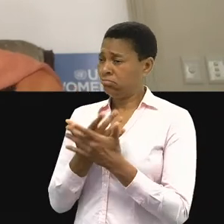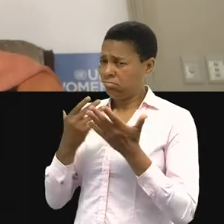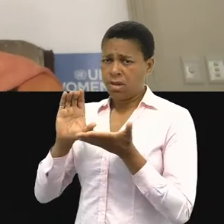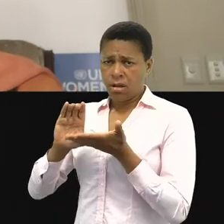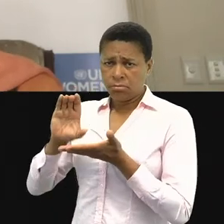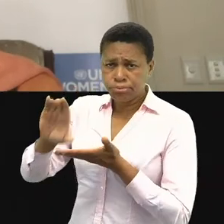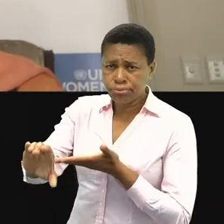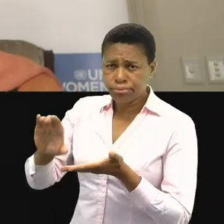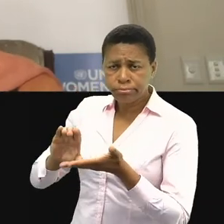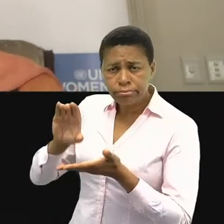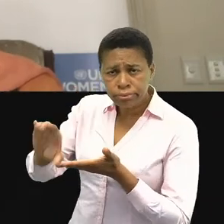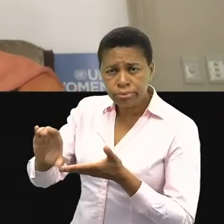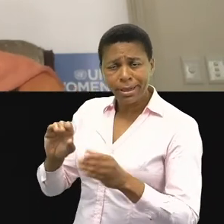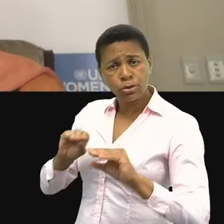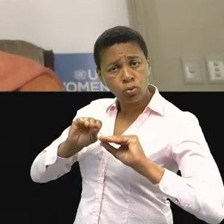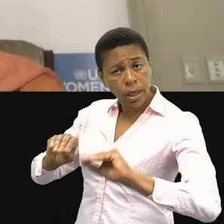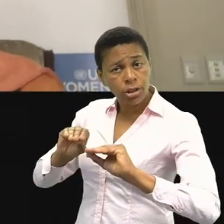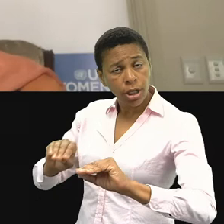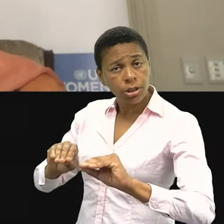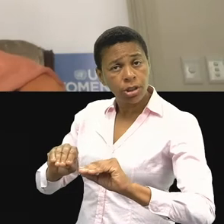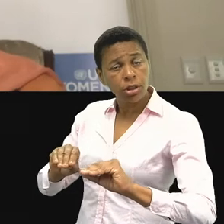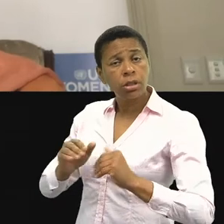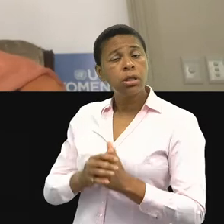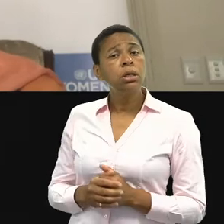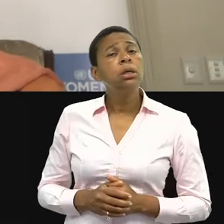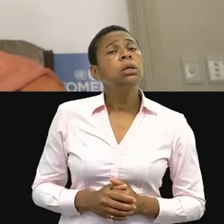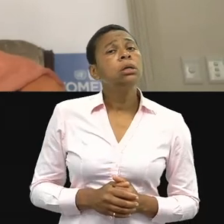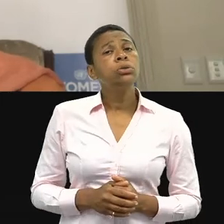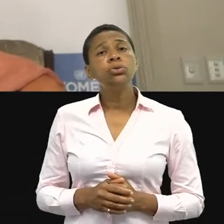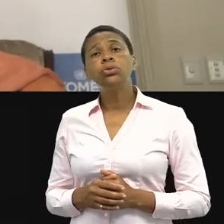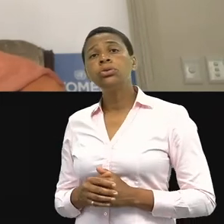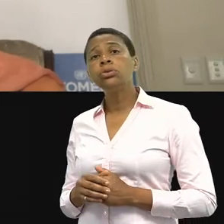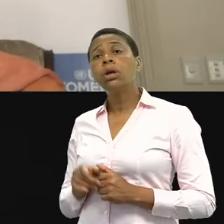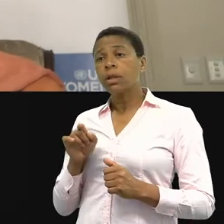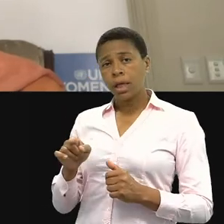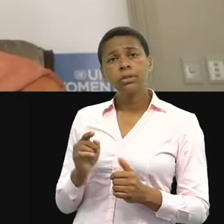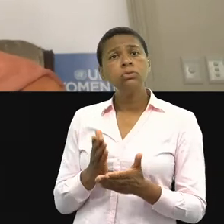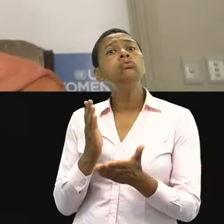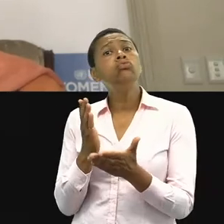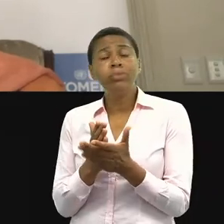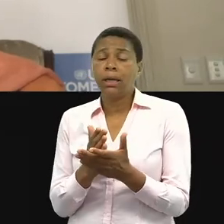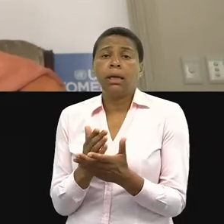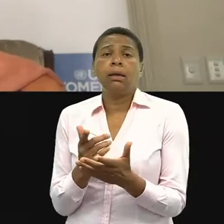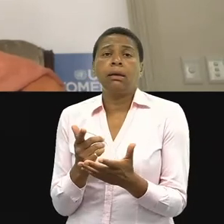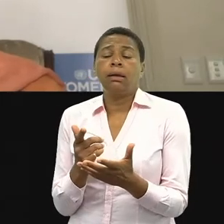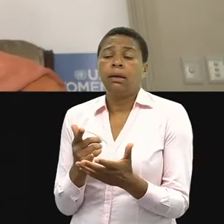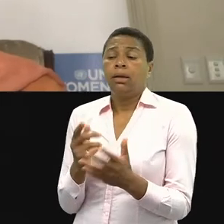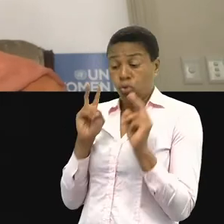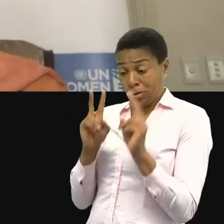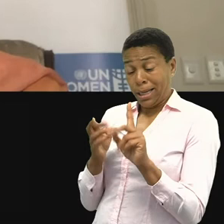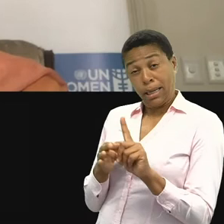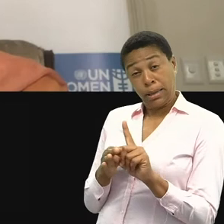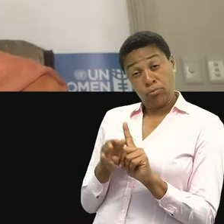wiped out in a matter of a few months is truly tragic. So we do need to be